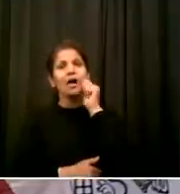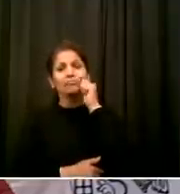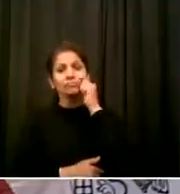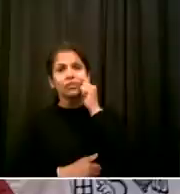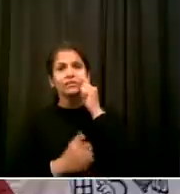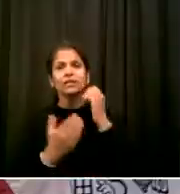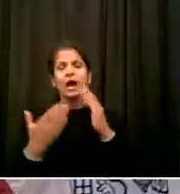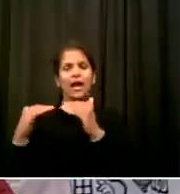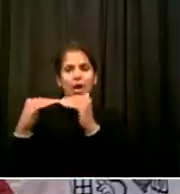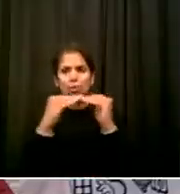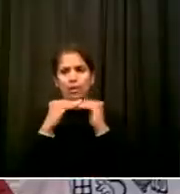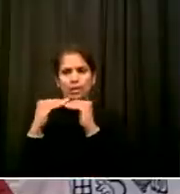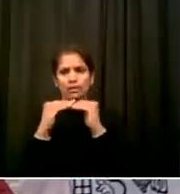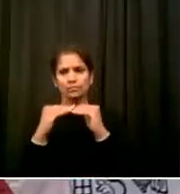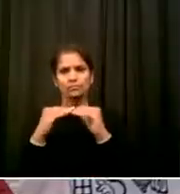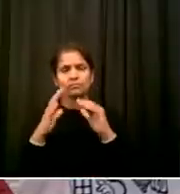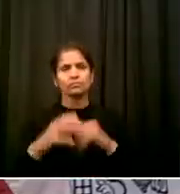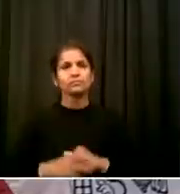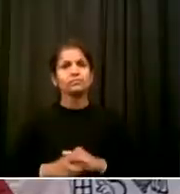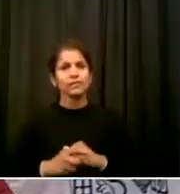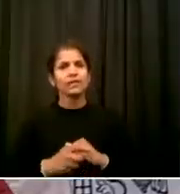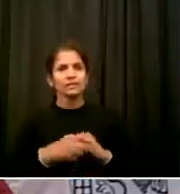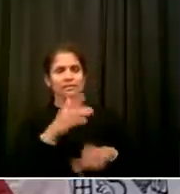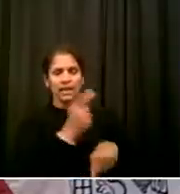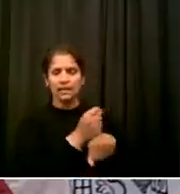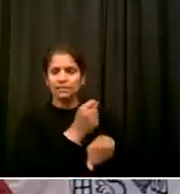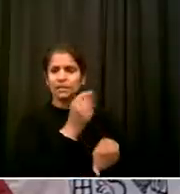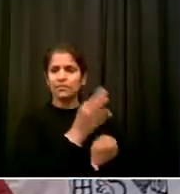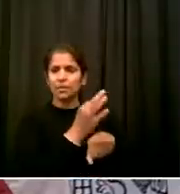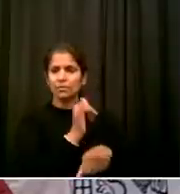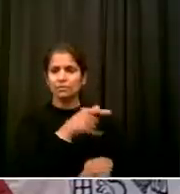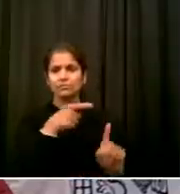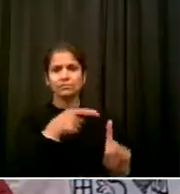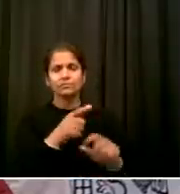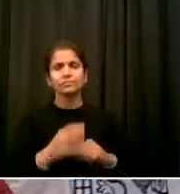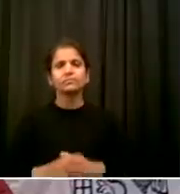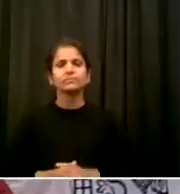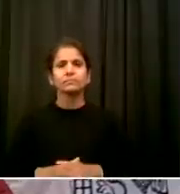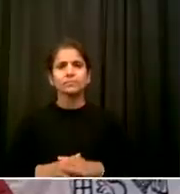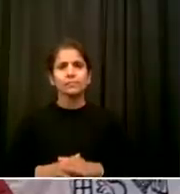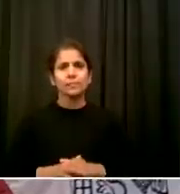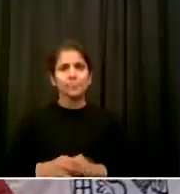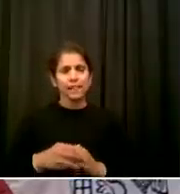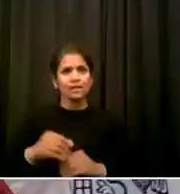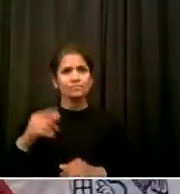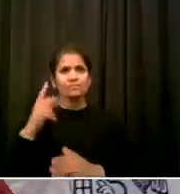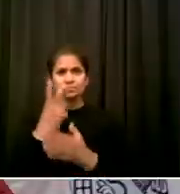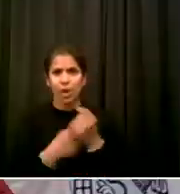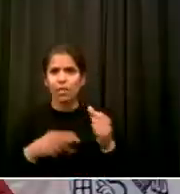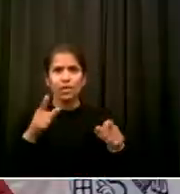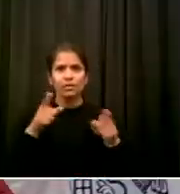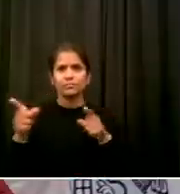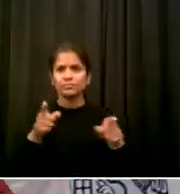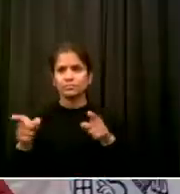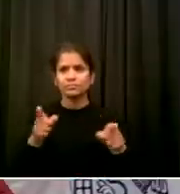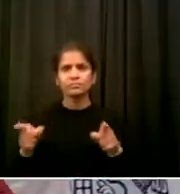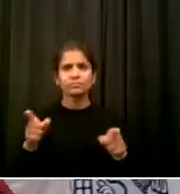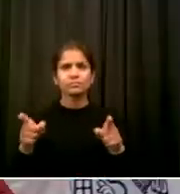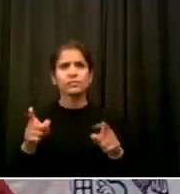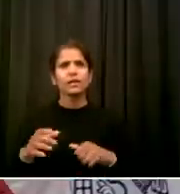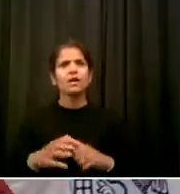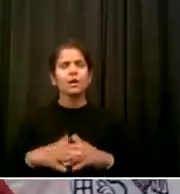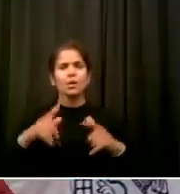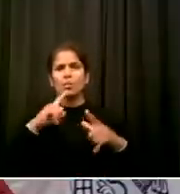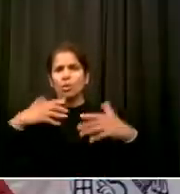with absolute certainty I've watched for decades the work of change that each of them have done but they bring history with them